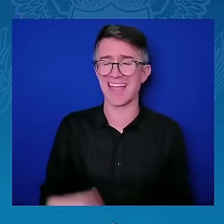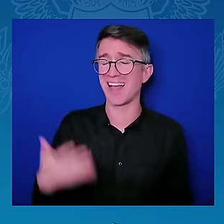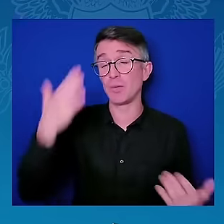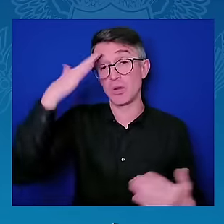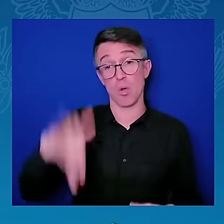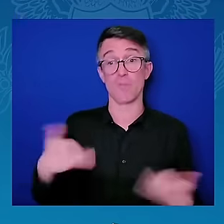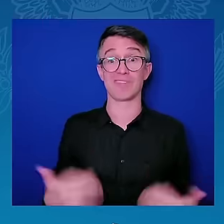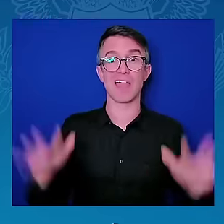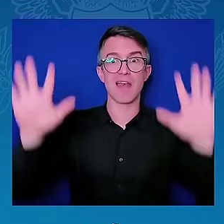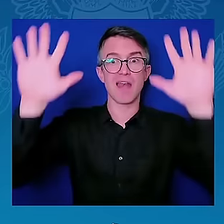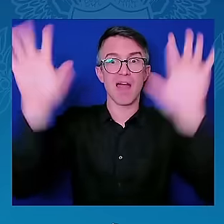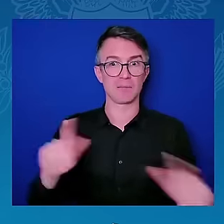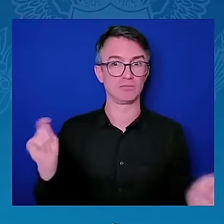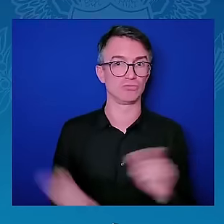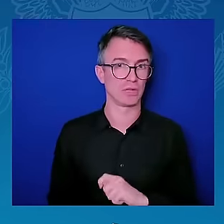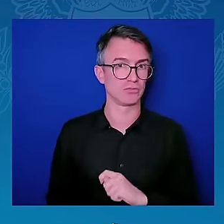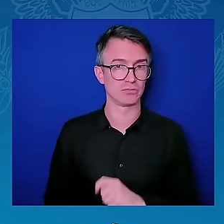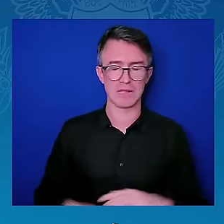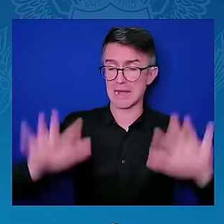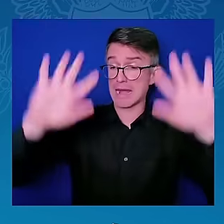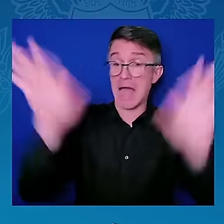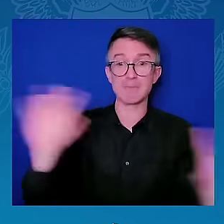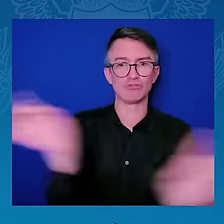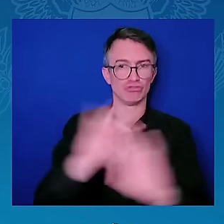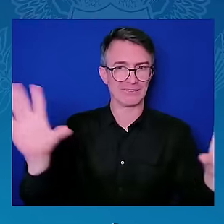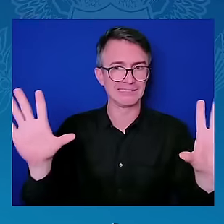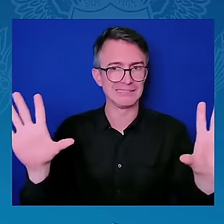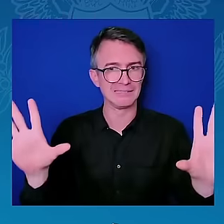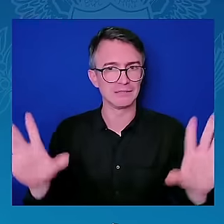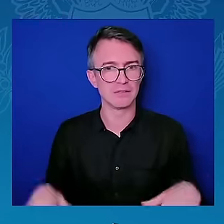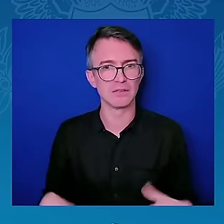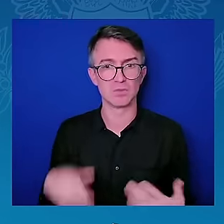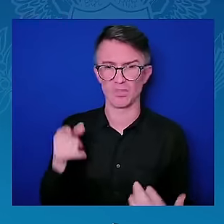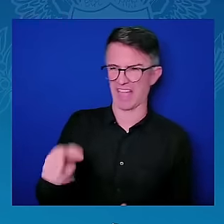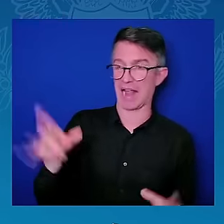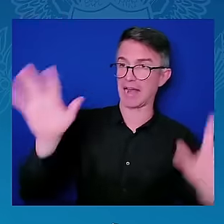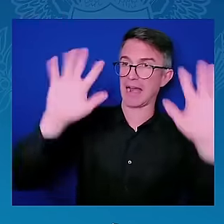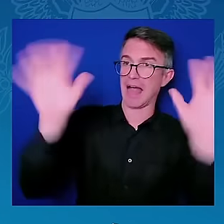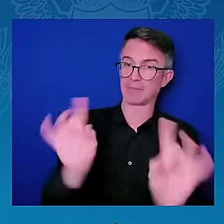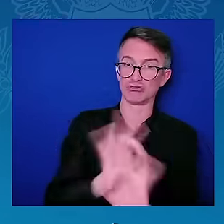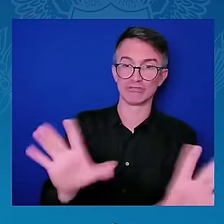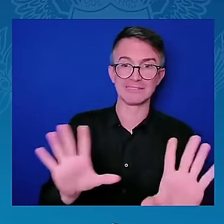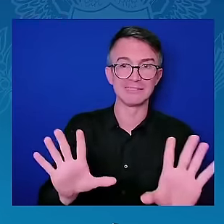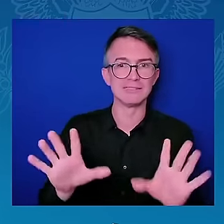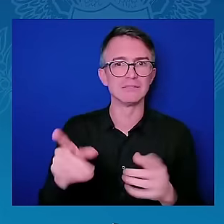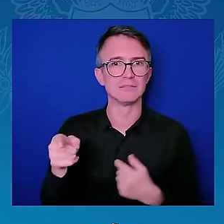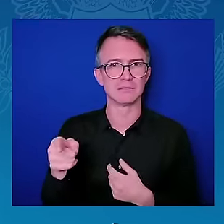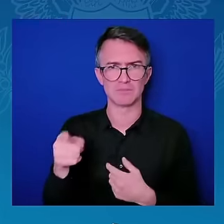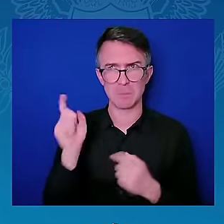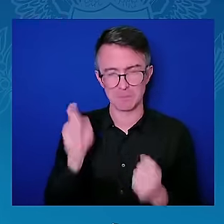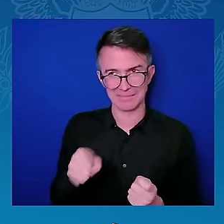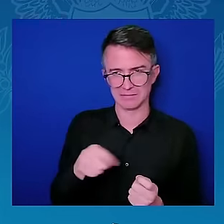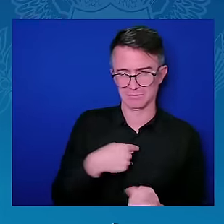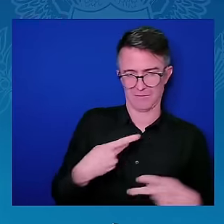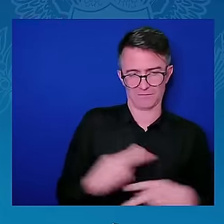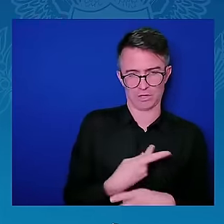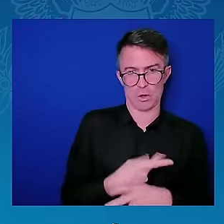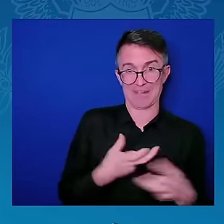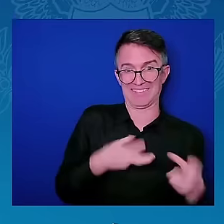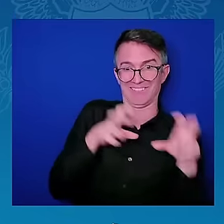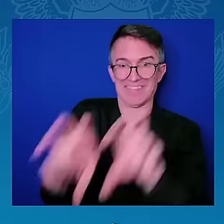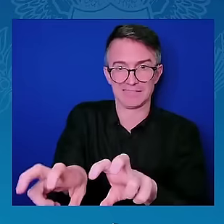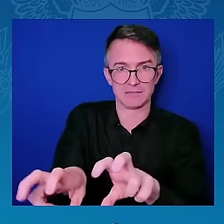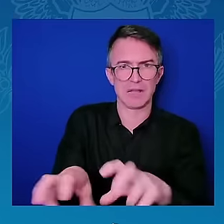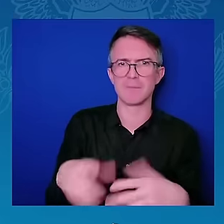broad-based economic growth that occurs wherever and everywhere when you invest in women. And then doing that